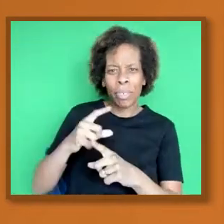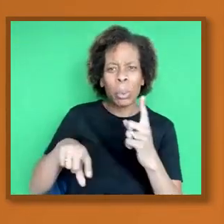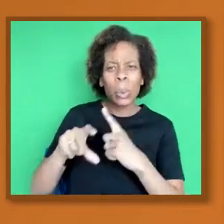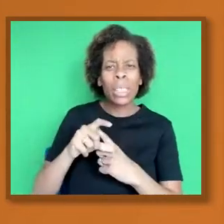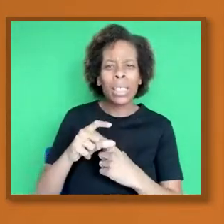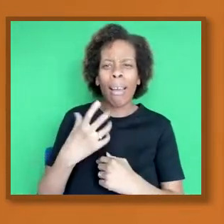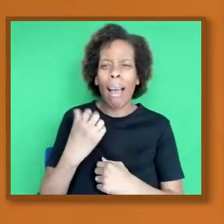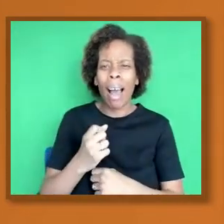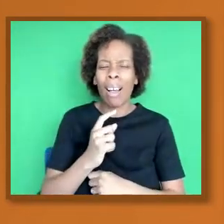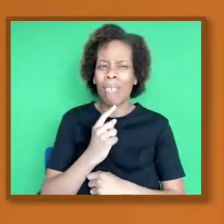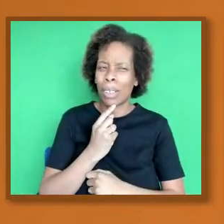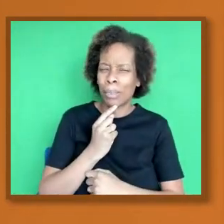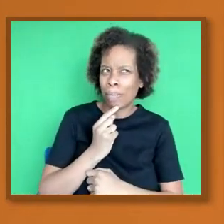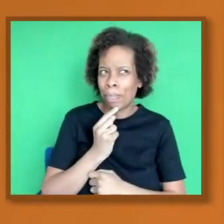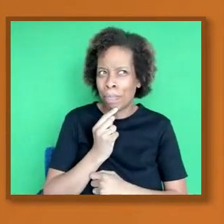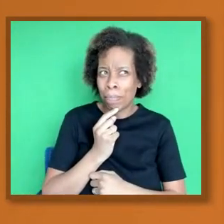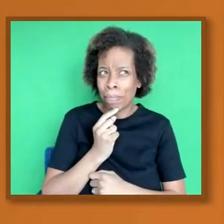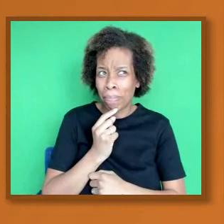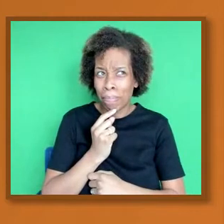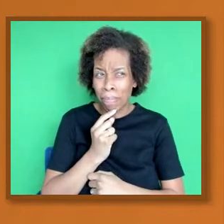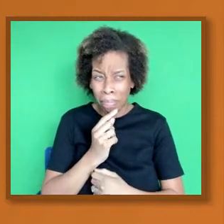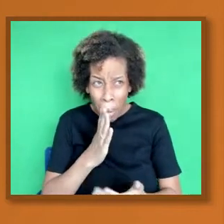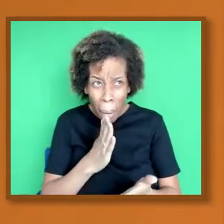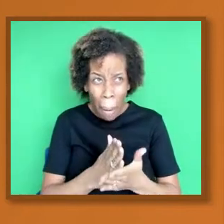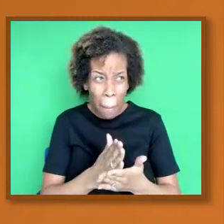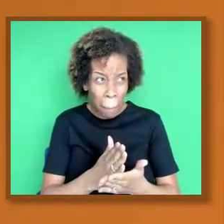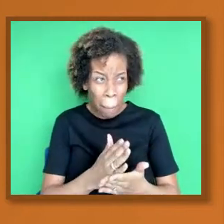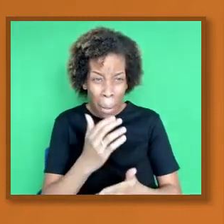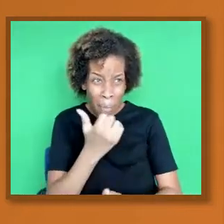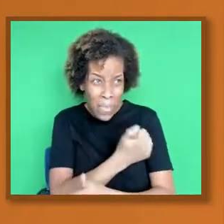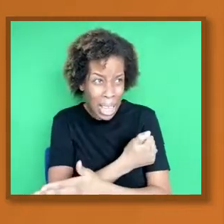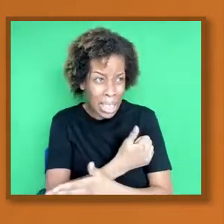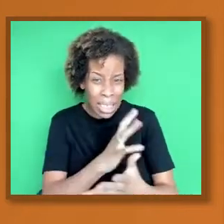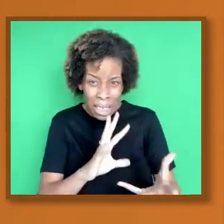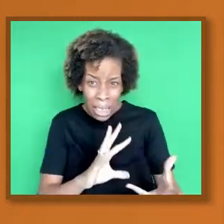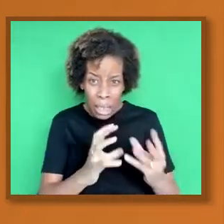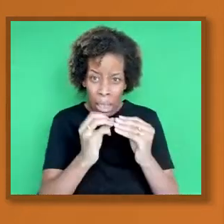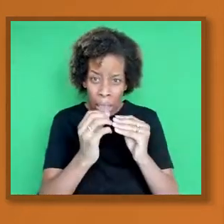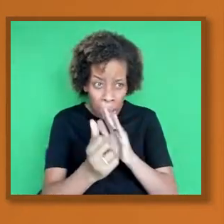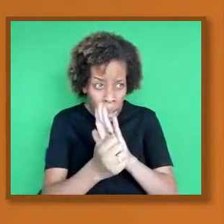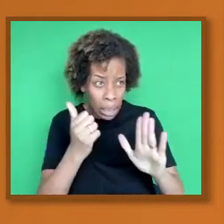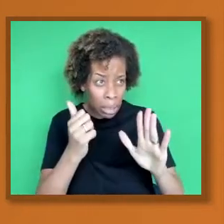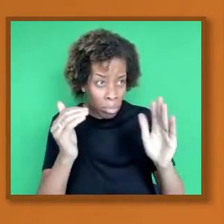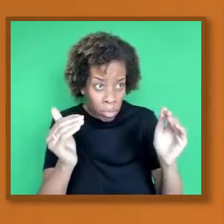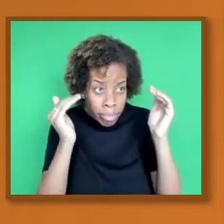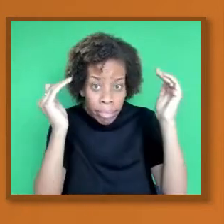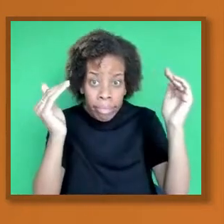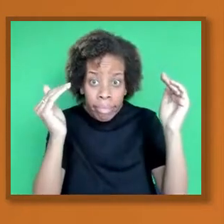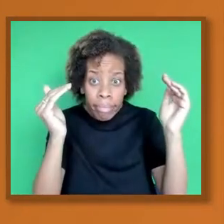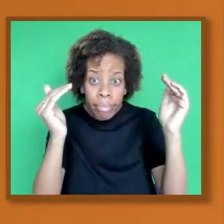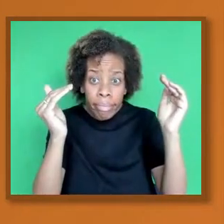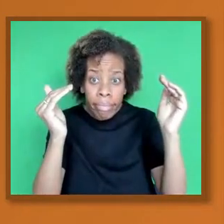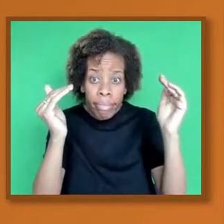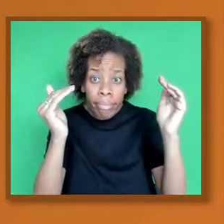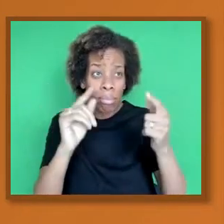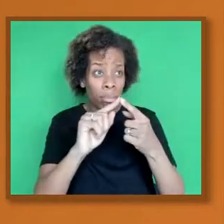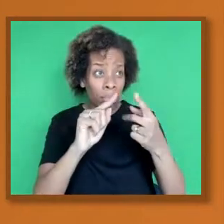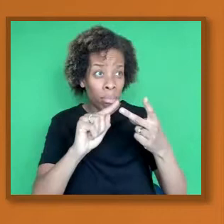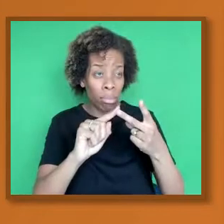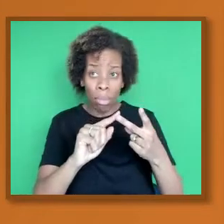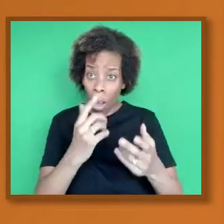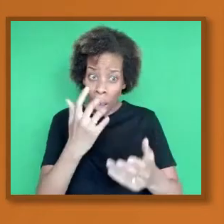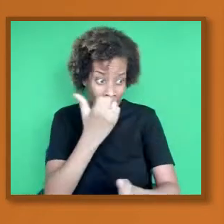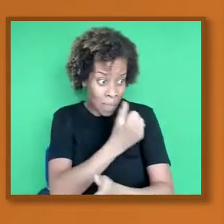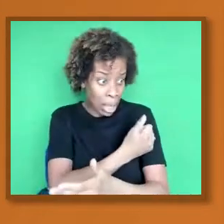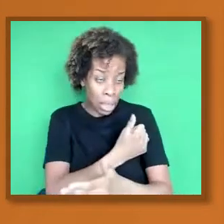trust how well the vaccine has been developed, the vaccine development process? Can we trust that it will protect us? Right. Are